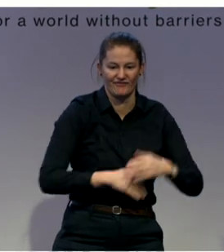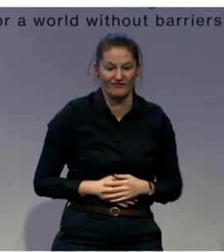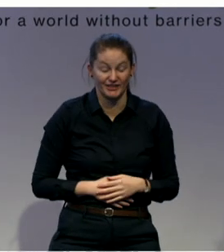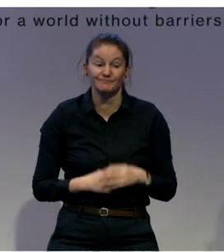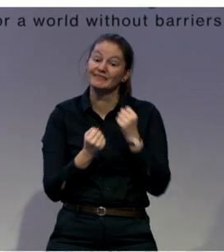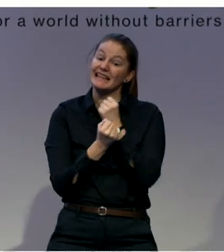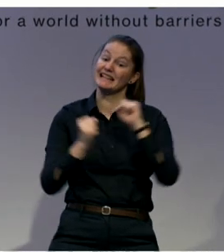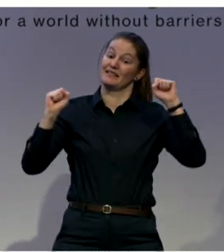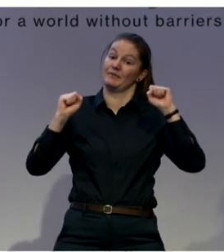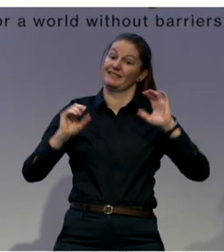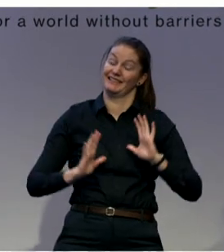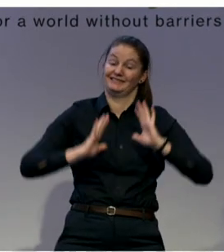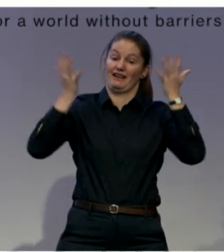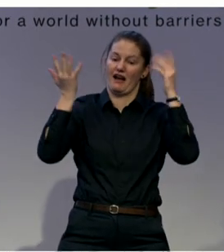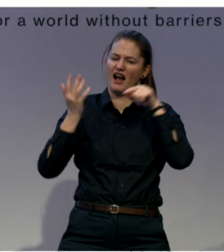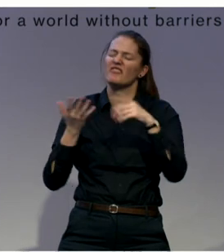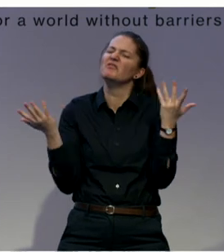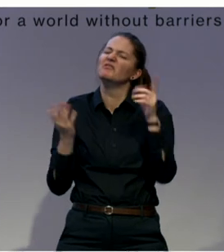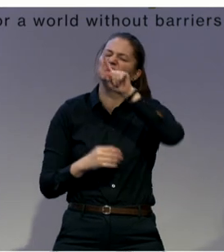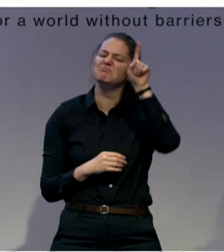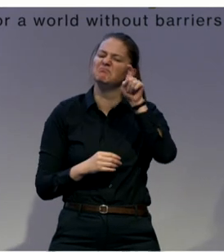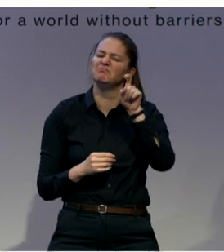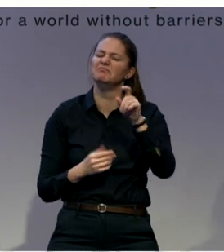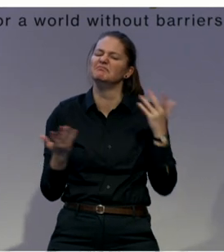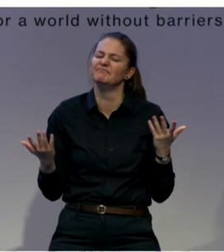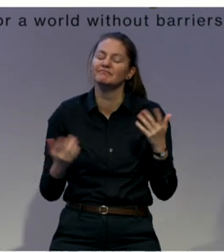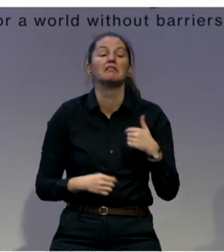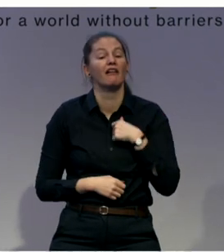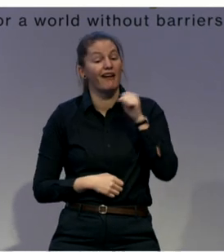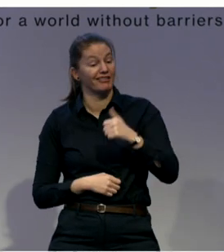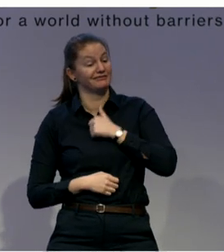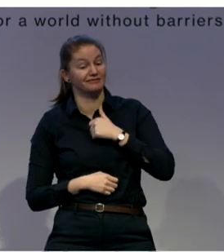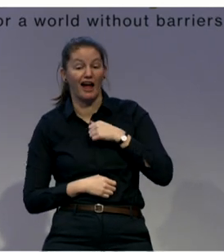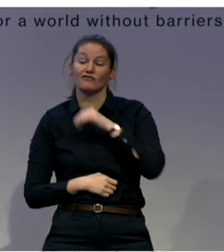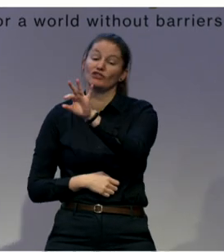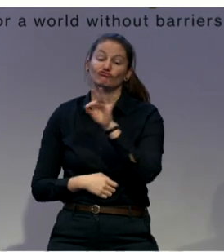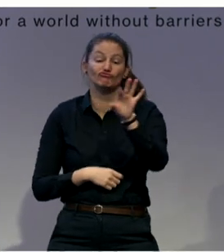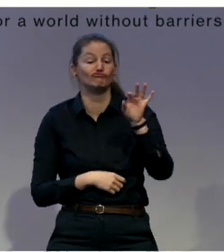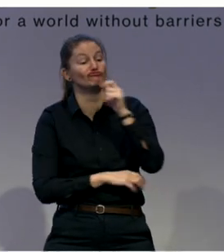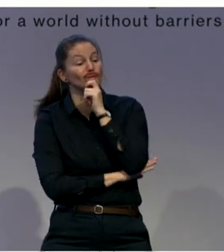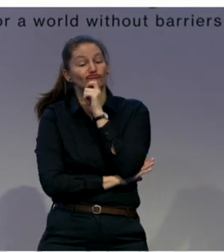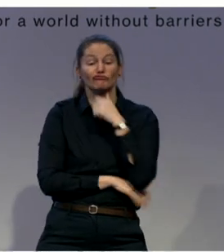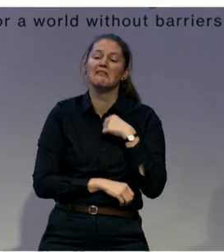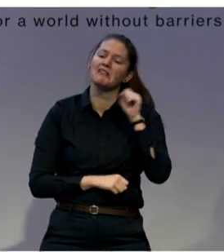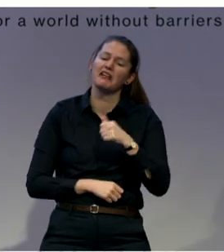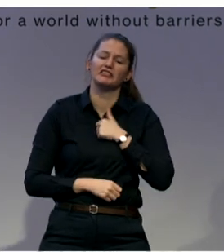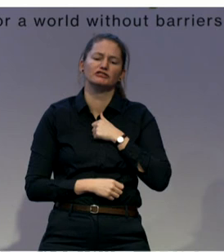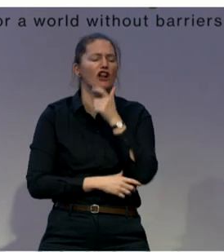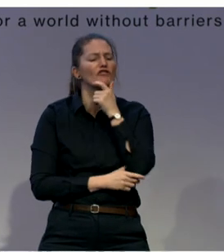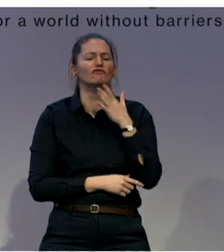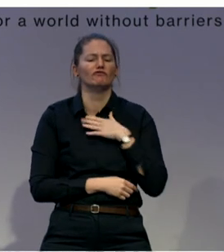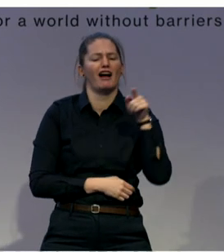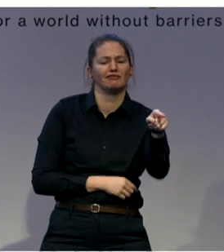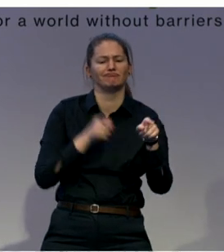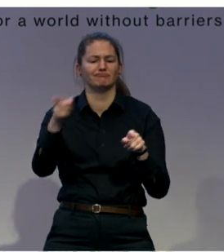and control, as we say it. So it is giving every person the support they need, but also the self-confidence they need to make decisions